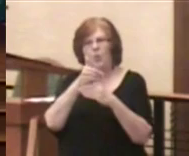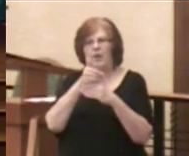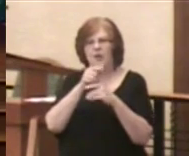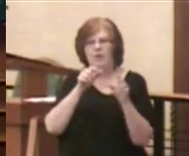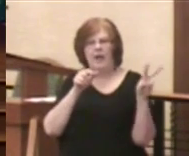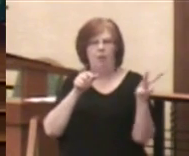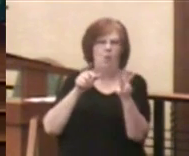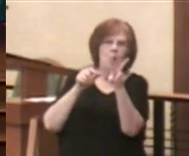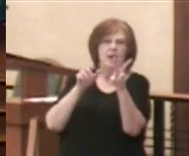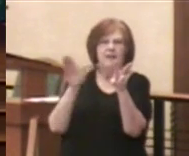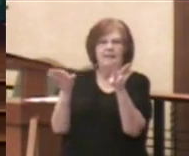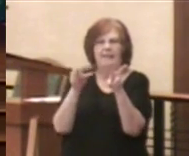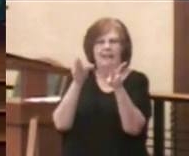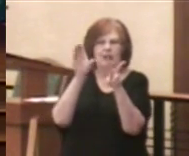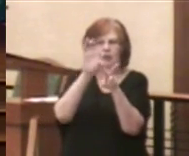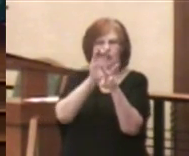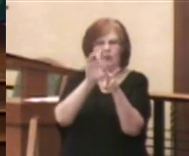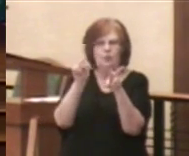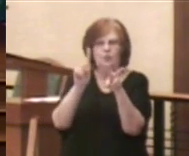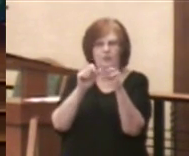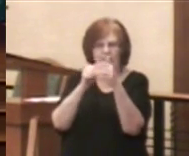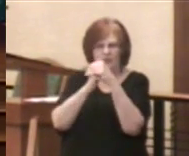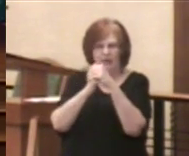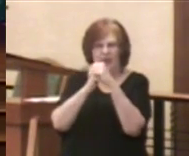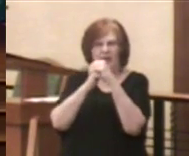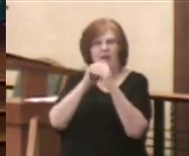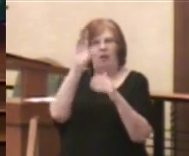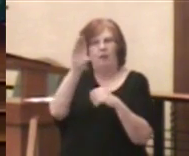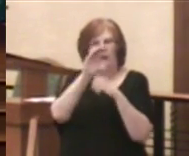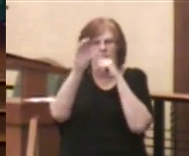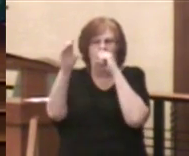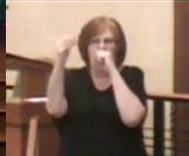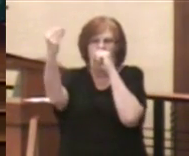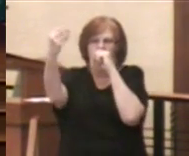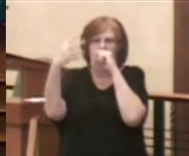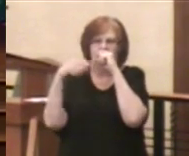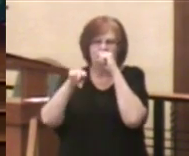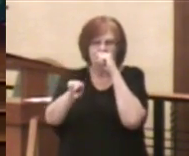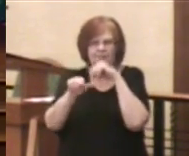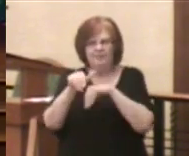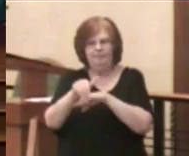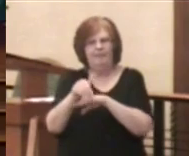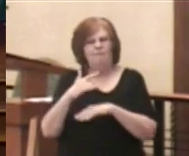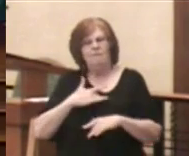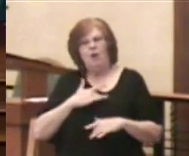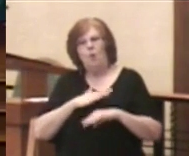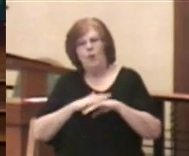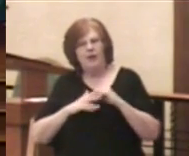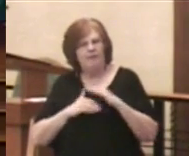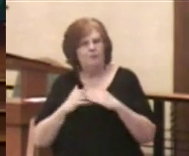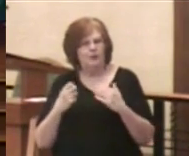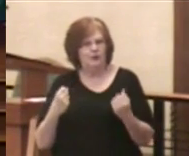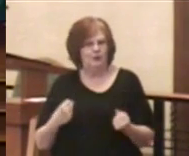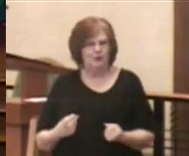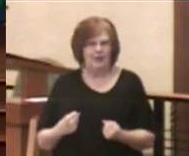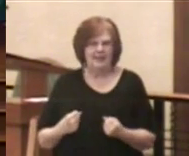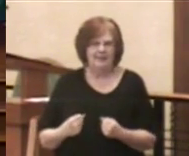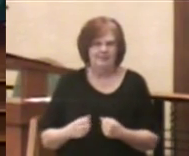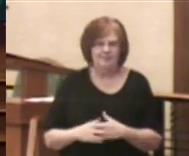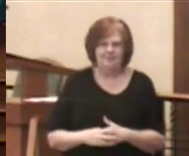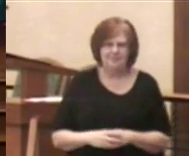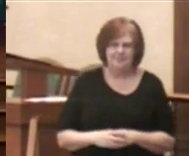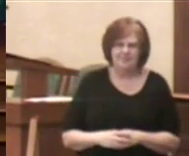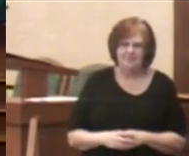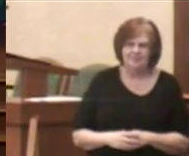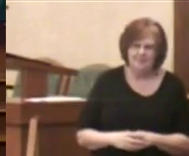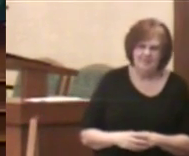church where they worshipped, and how the cross and its illumination in the night gave them comfort and strength. Well,